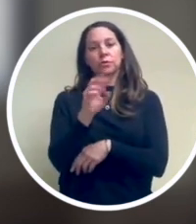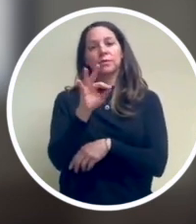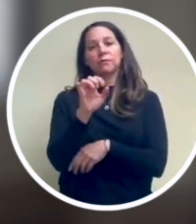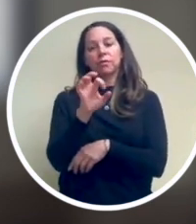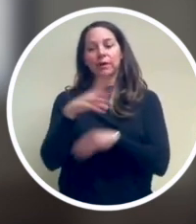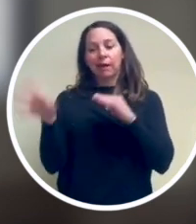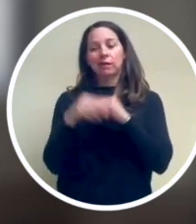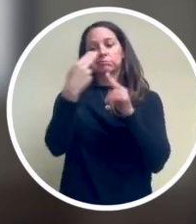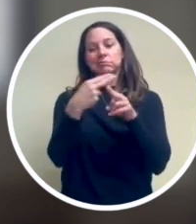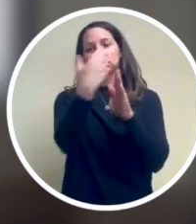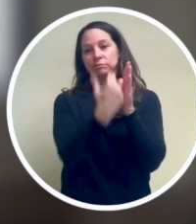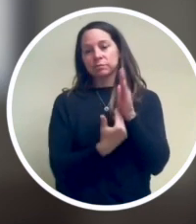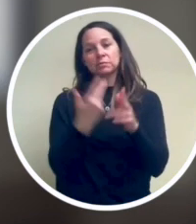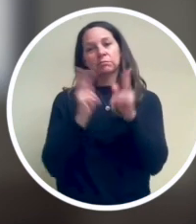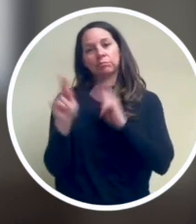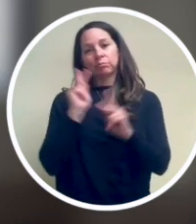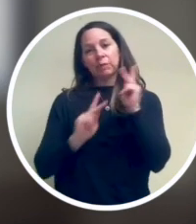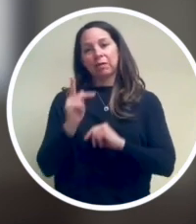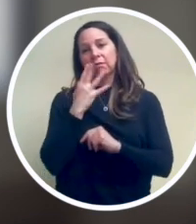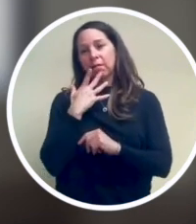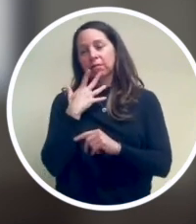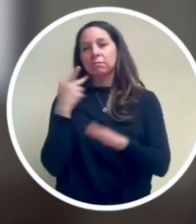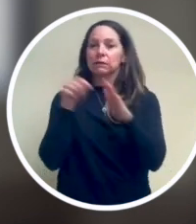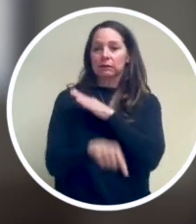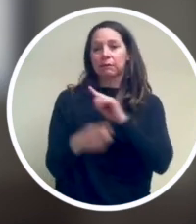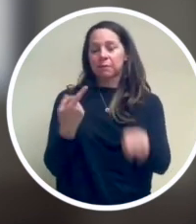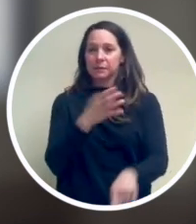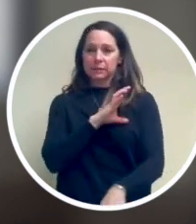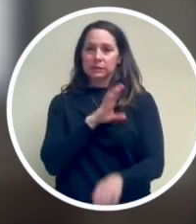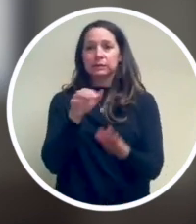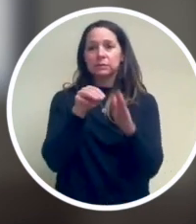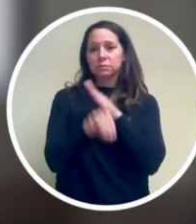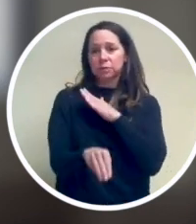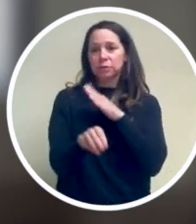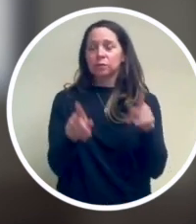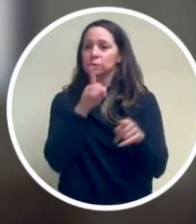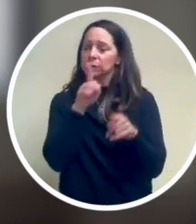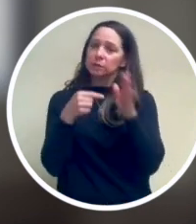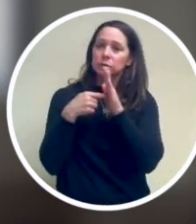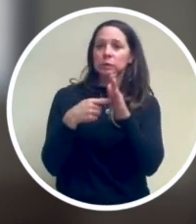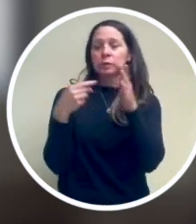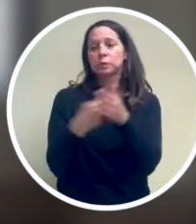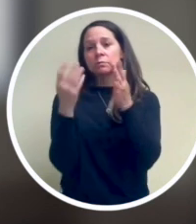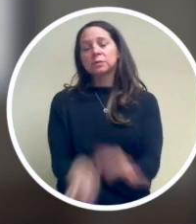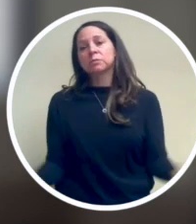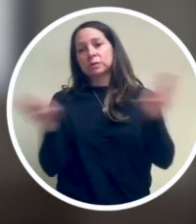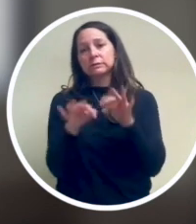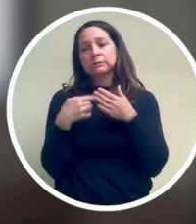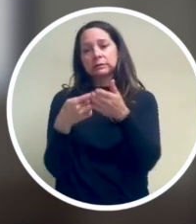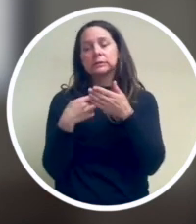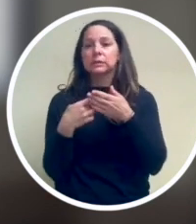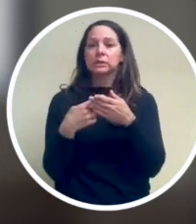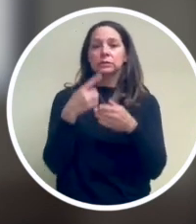too-long list of people of color killed at the hands of police. His murder brought new urgency and depth to conversations